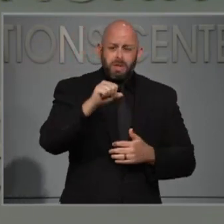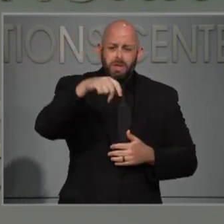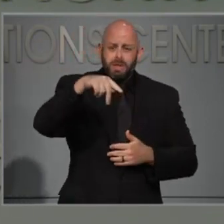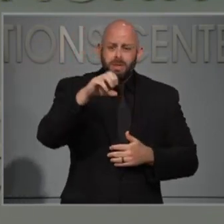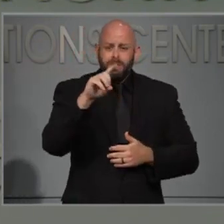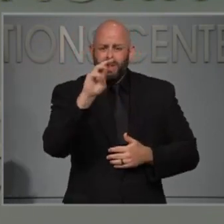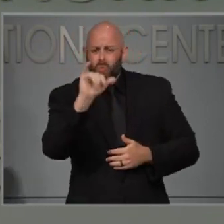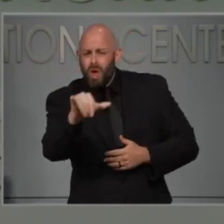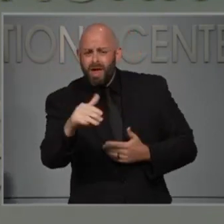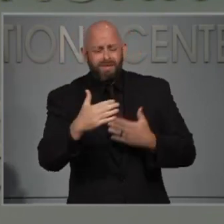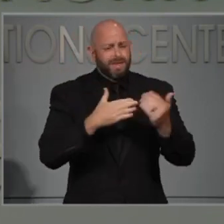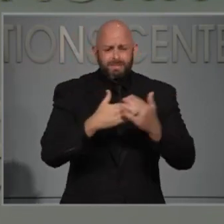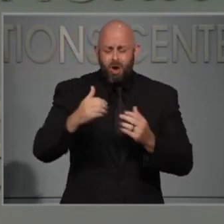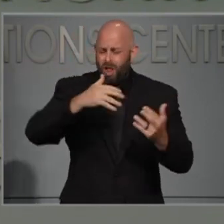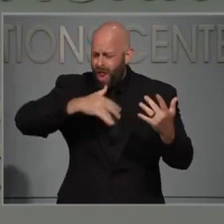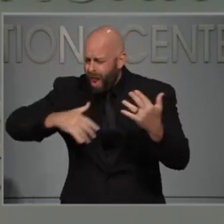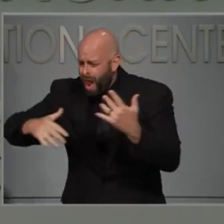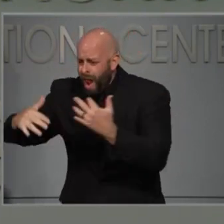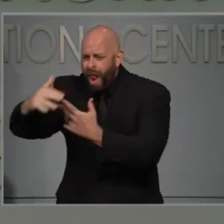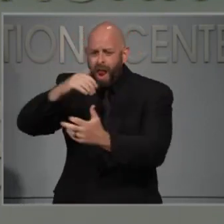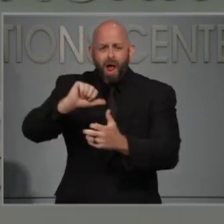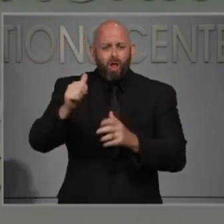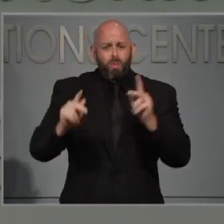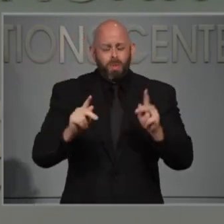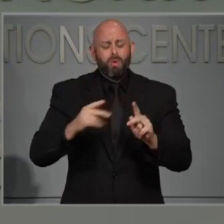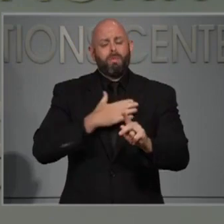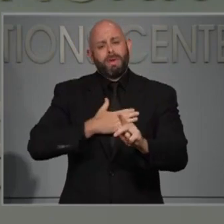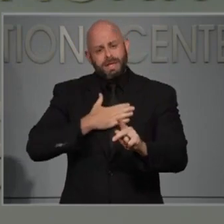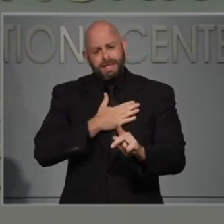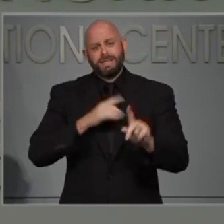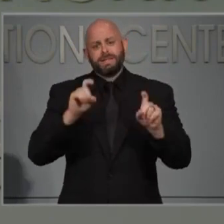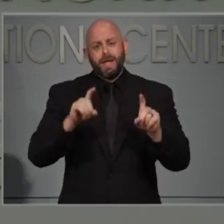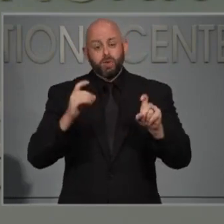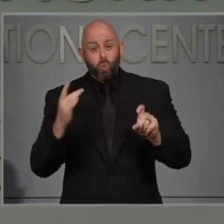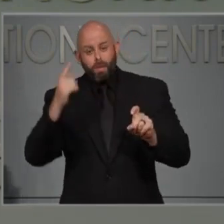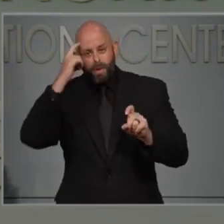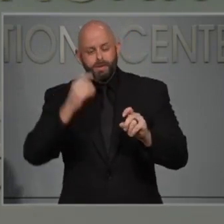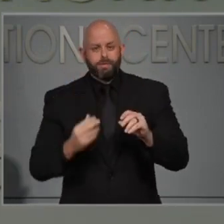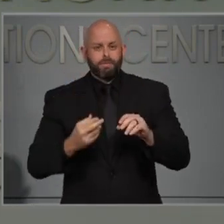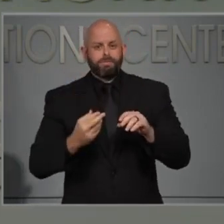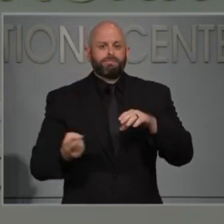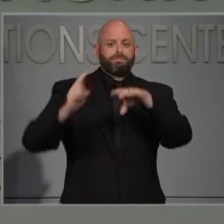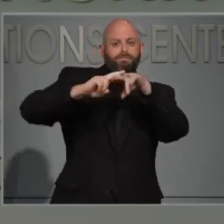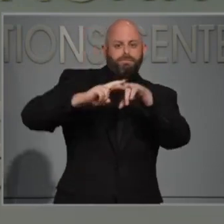increased chance of getting infected. Dr. Cohen, would you want to add to that?